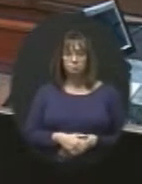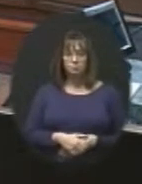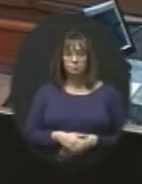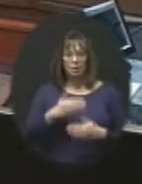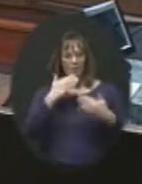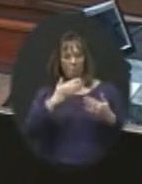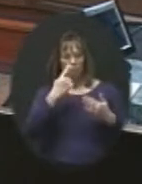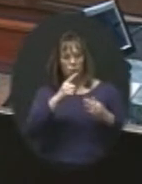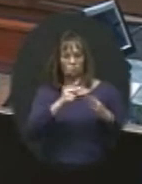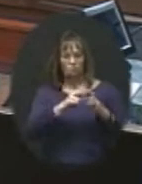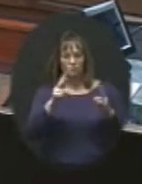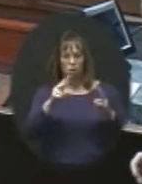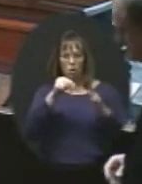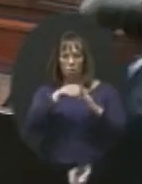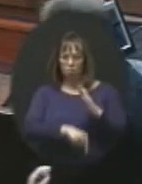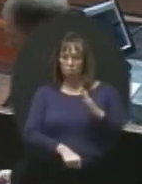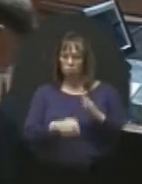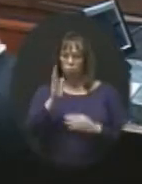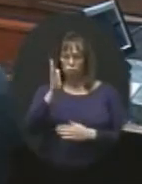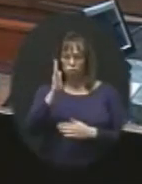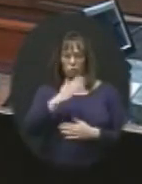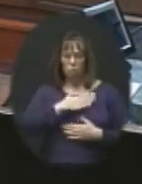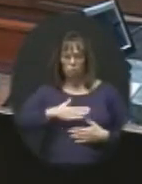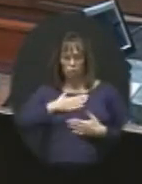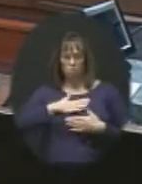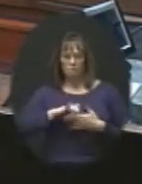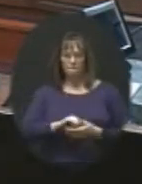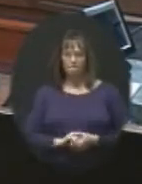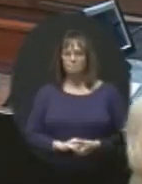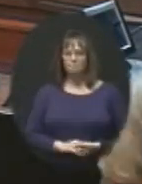Thank you for a very thorough presentation. Appreciate it.